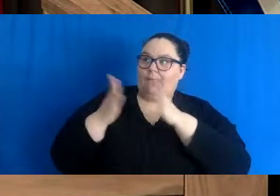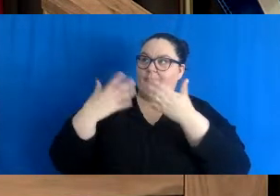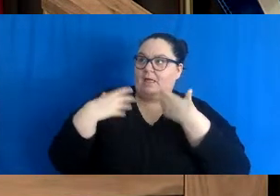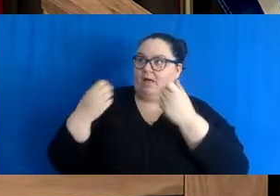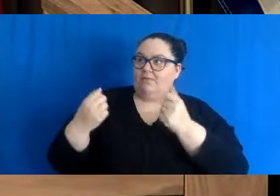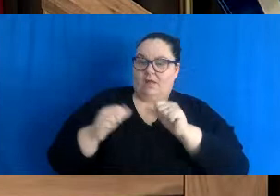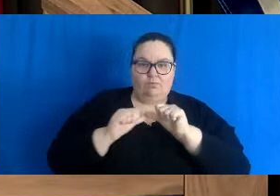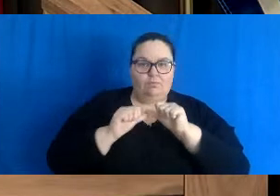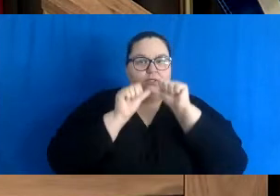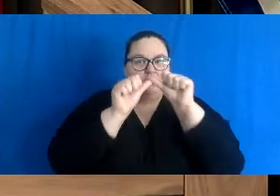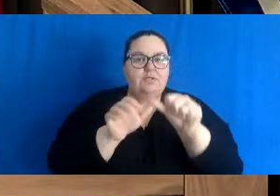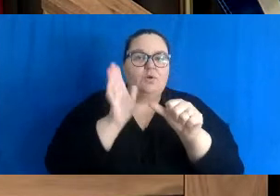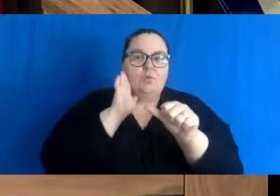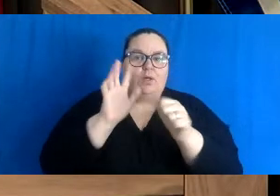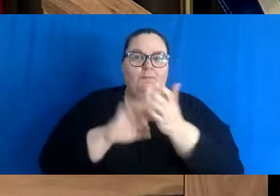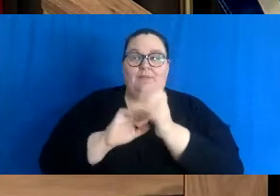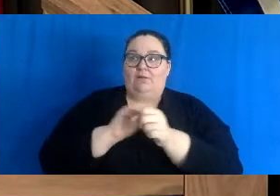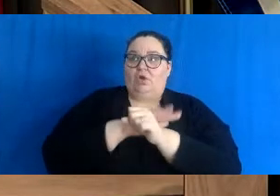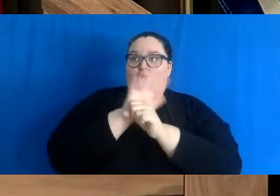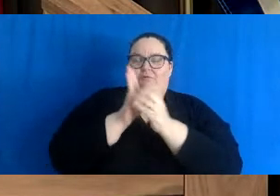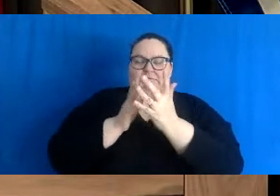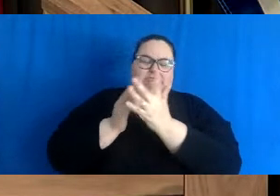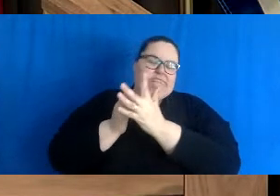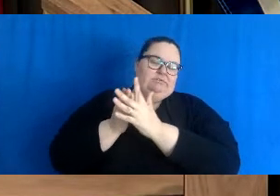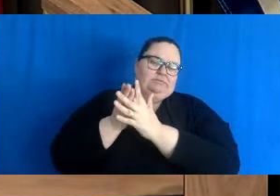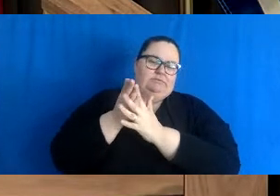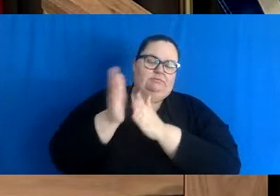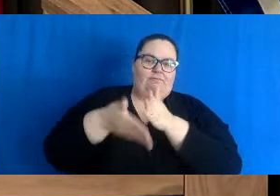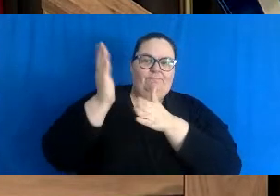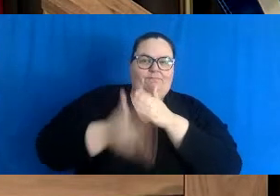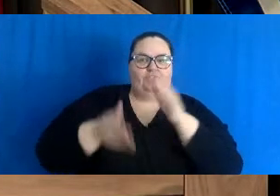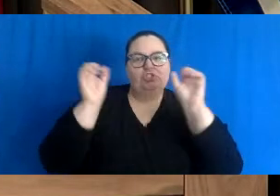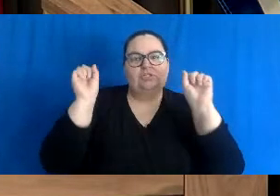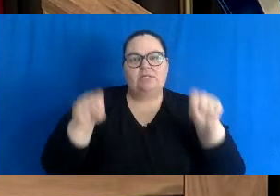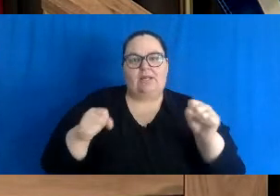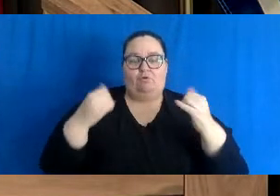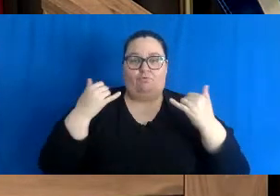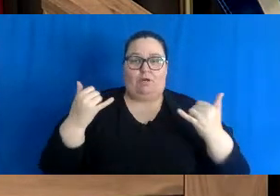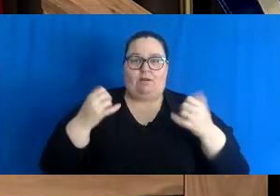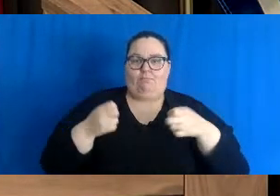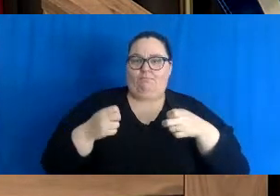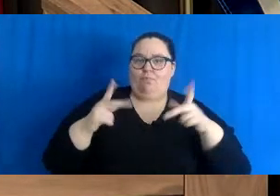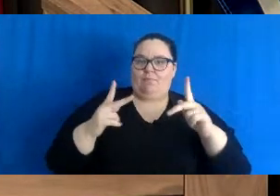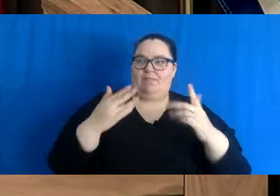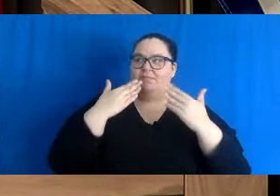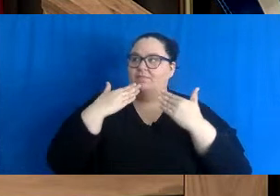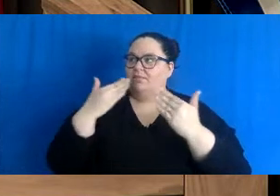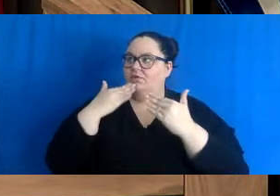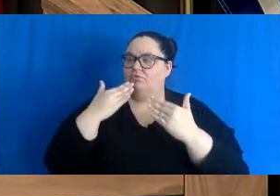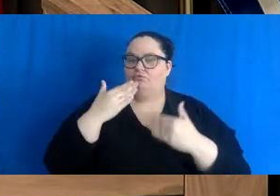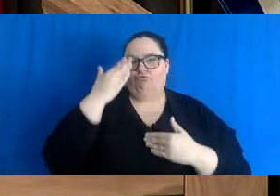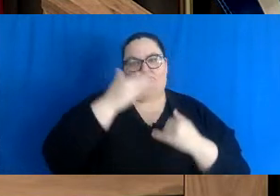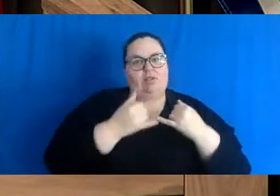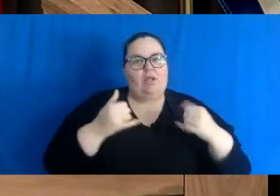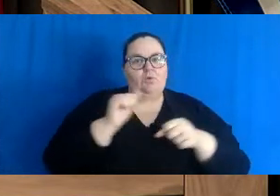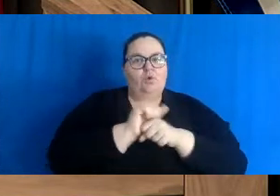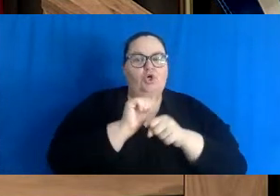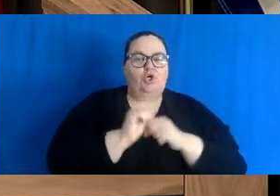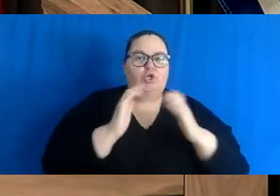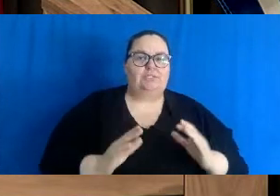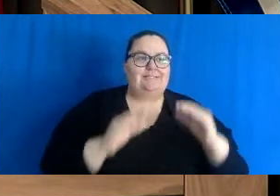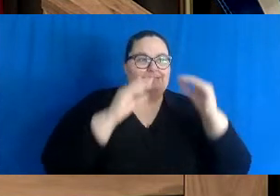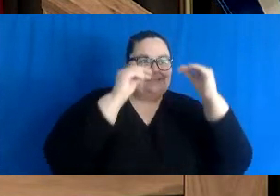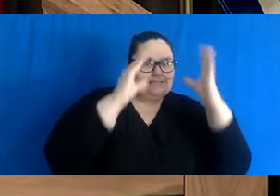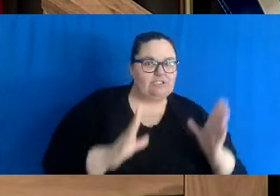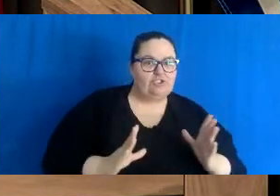us to the end of this pandemic. I want to take this opportunity to thank all of our frontline workers, our teachers, educational assistants,